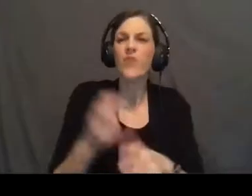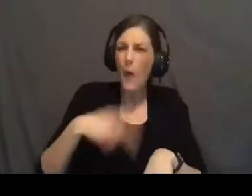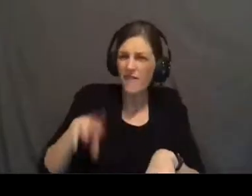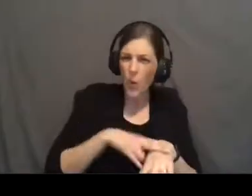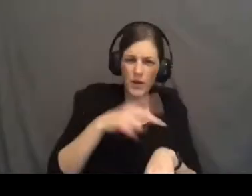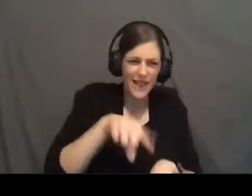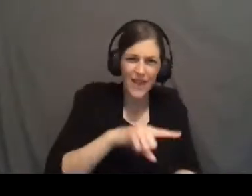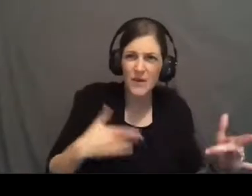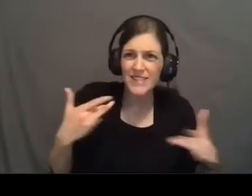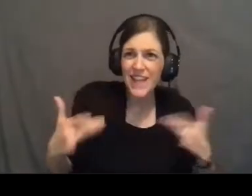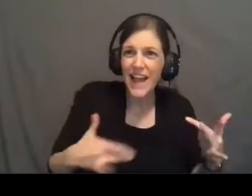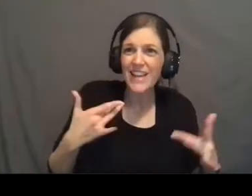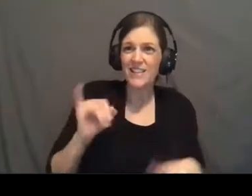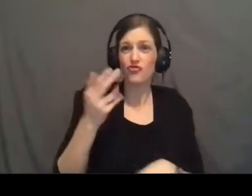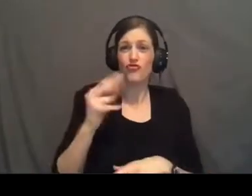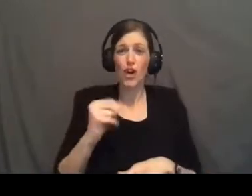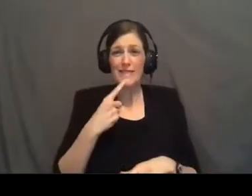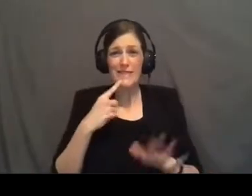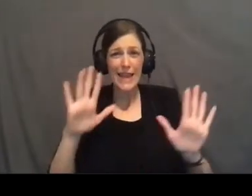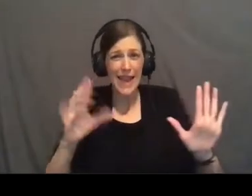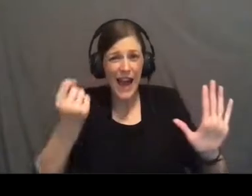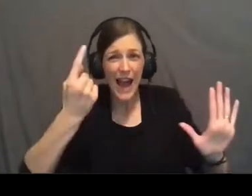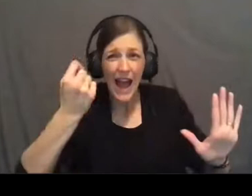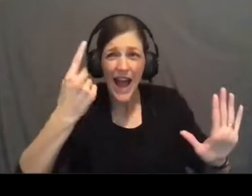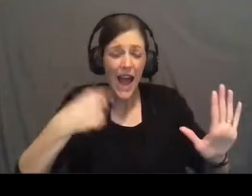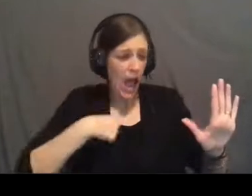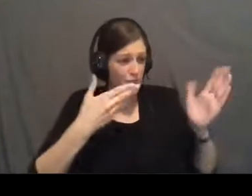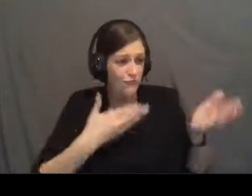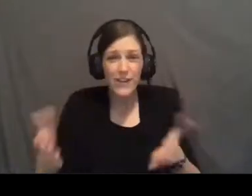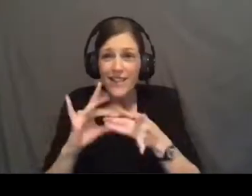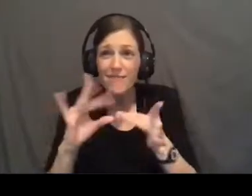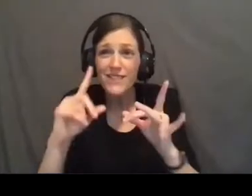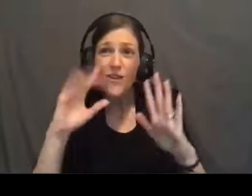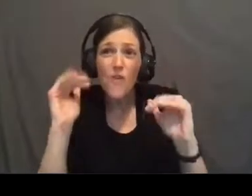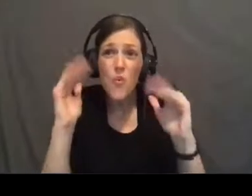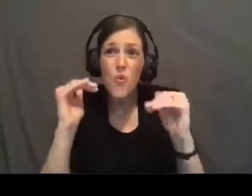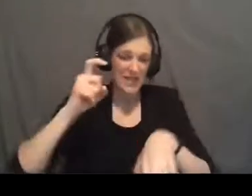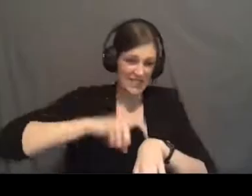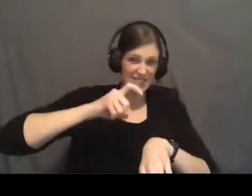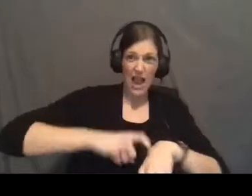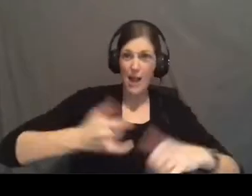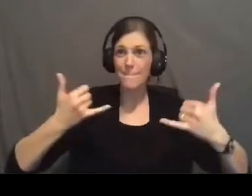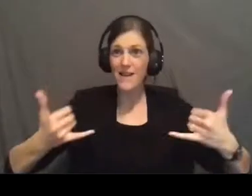excited. John's like, listen, I'm bringing this message of hope. It is time.